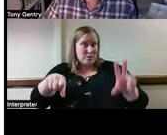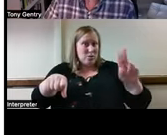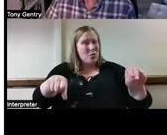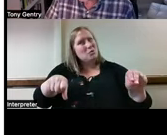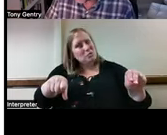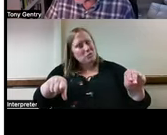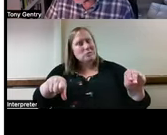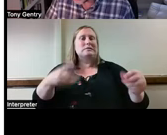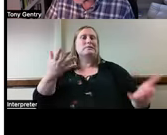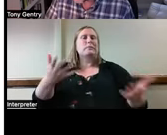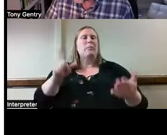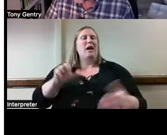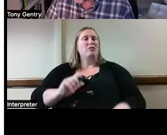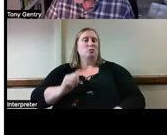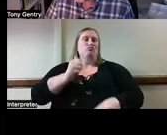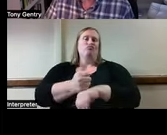These are ethical questions.